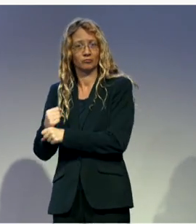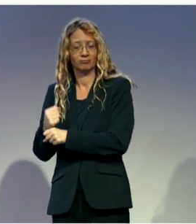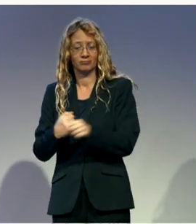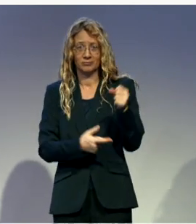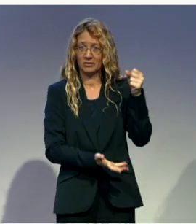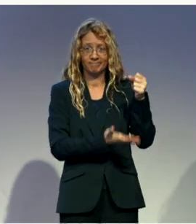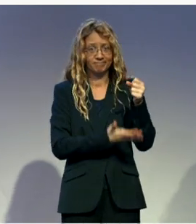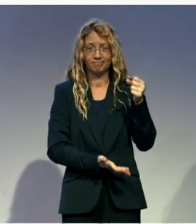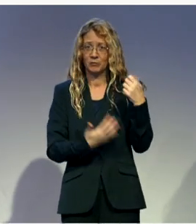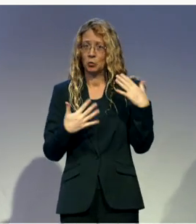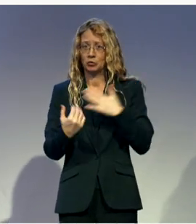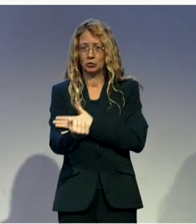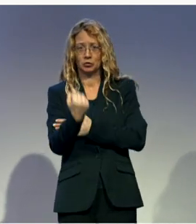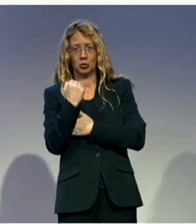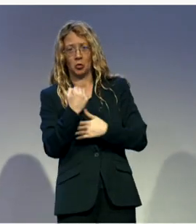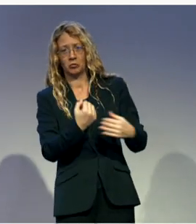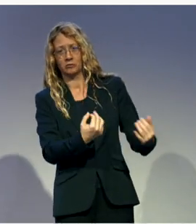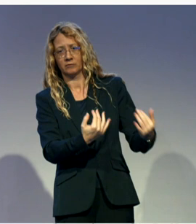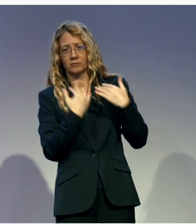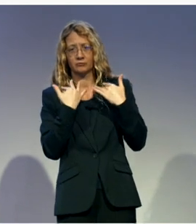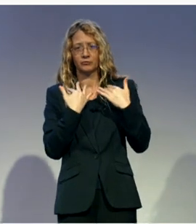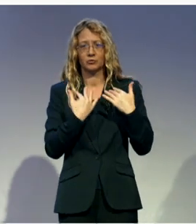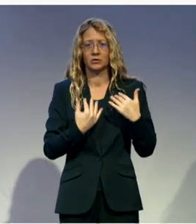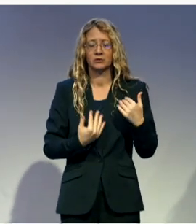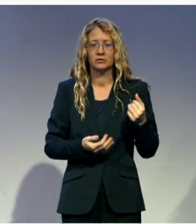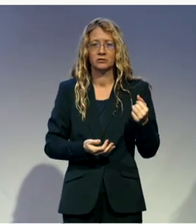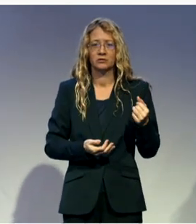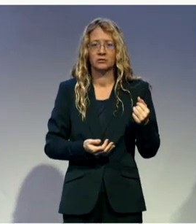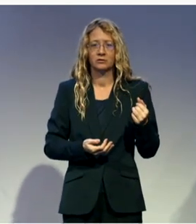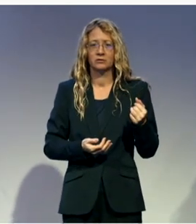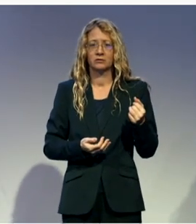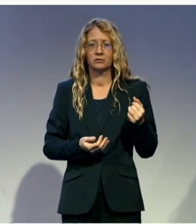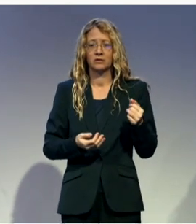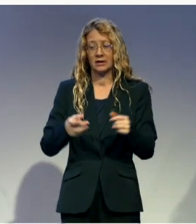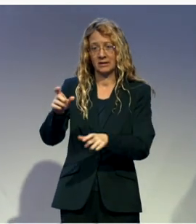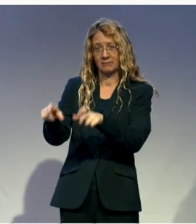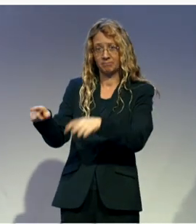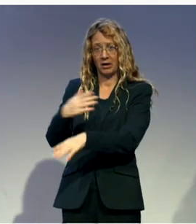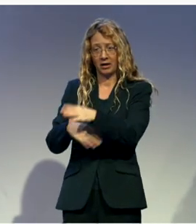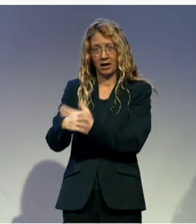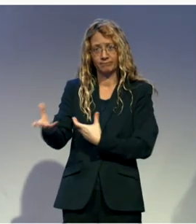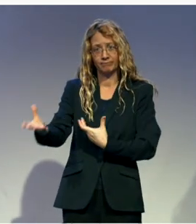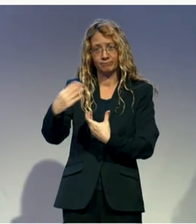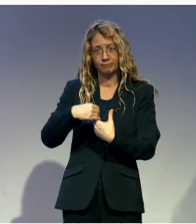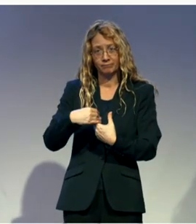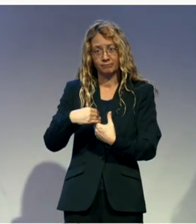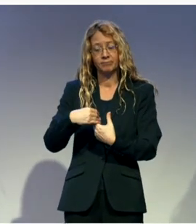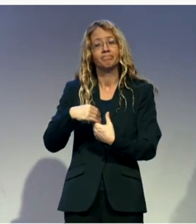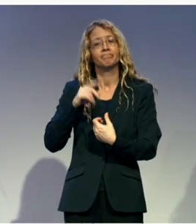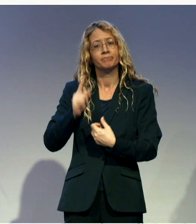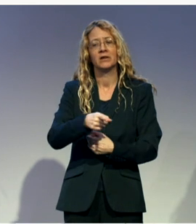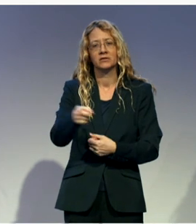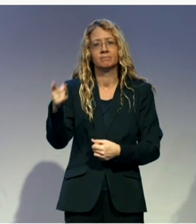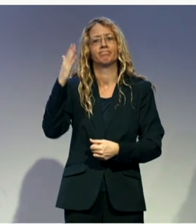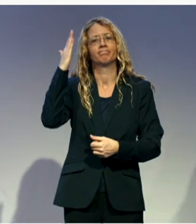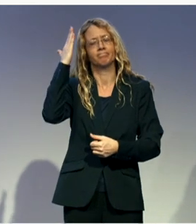and the inclusion of persons with disabilities, there is awareness to be made. We have to do some trainings and other things.